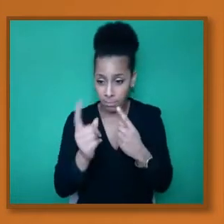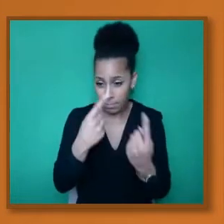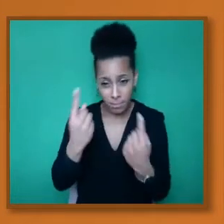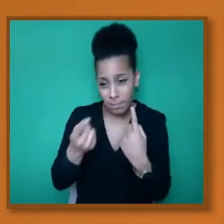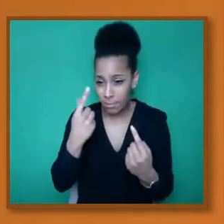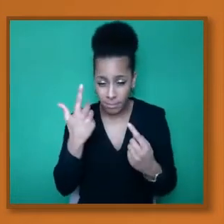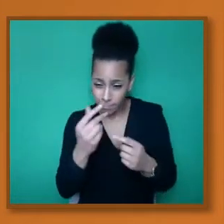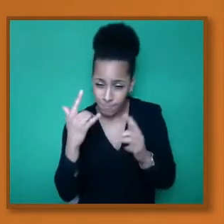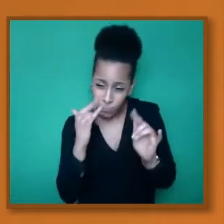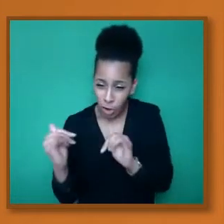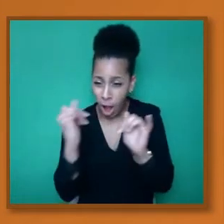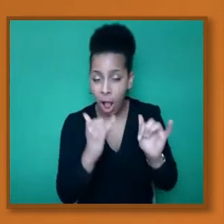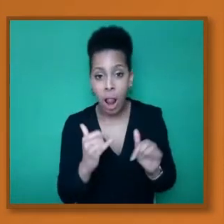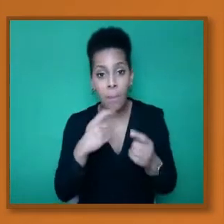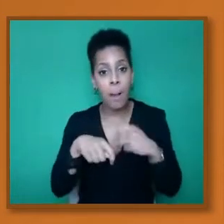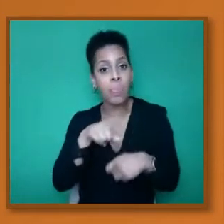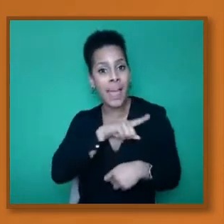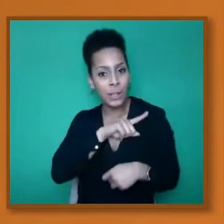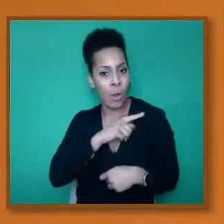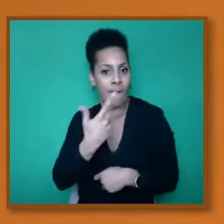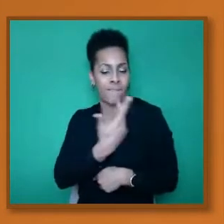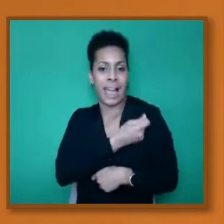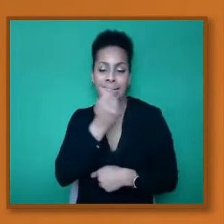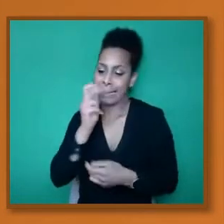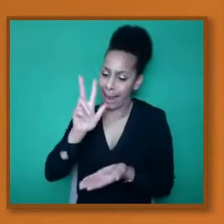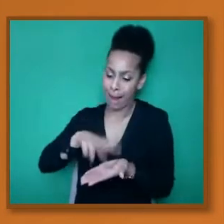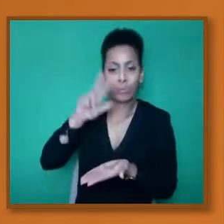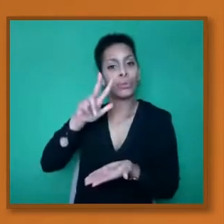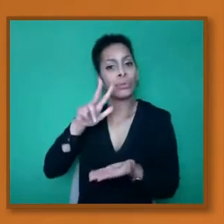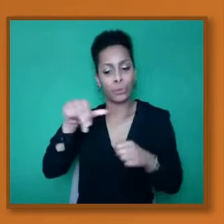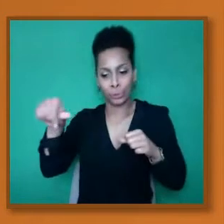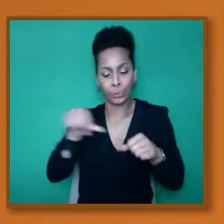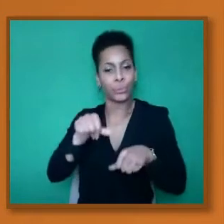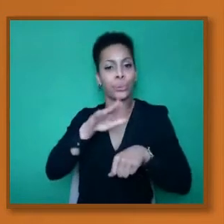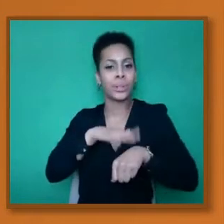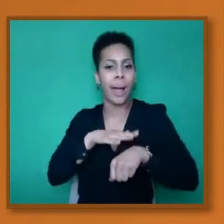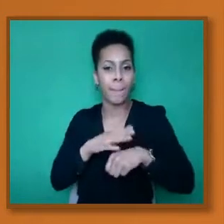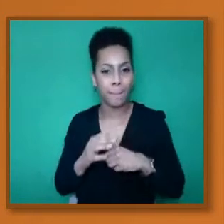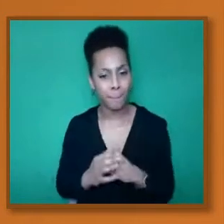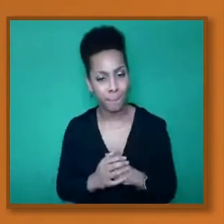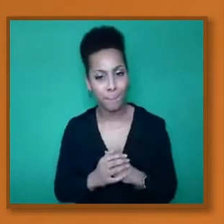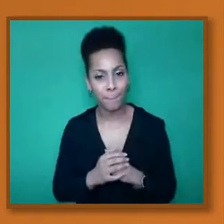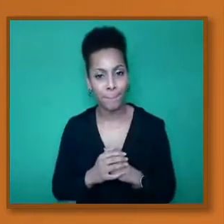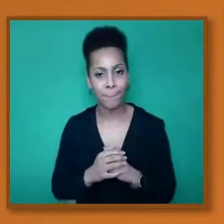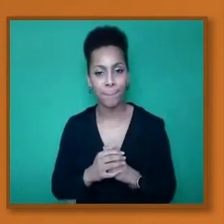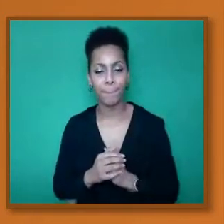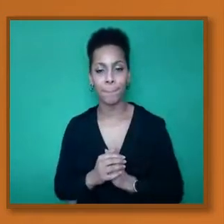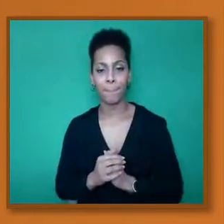in such a short space of time. So if we can click to the next slide, please.